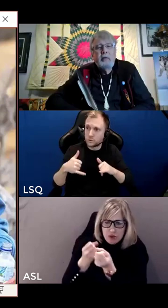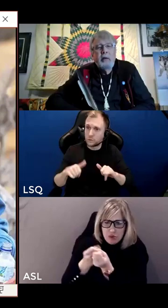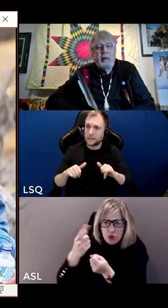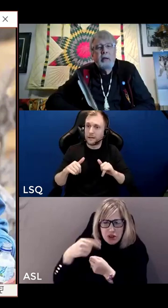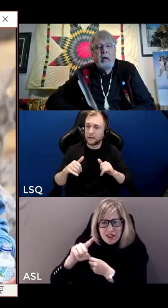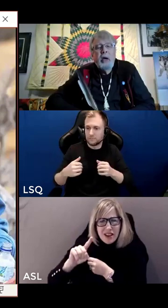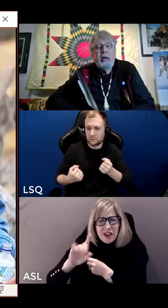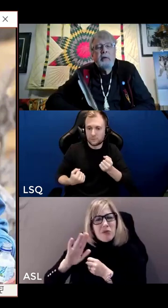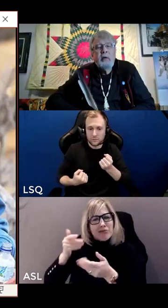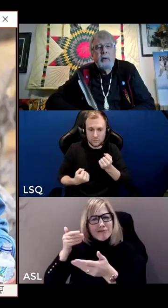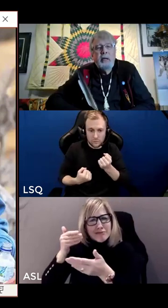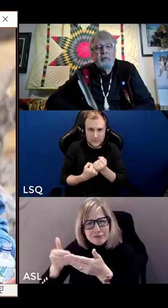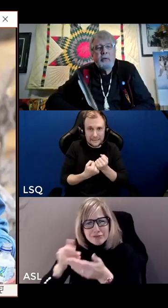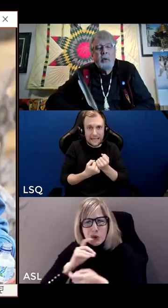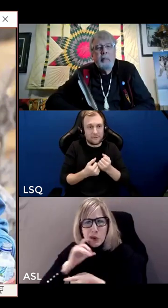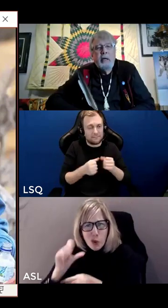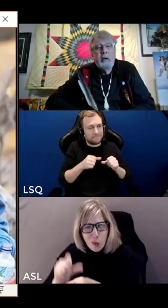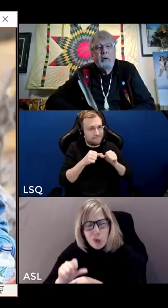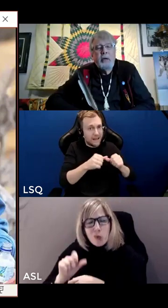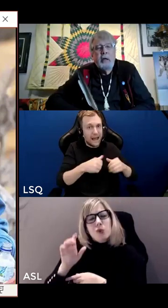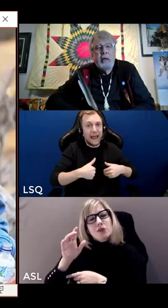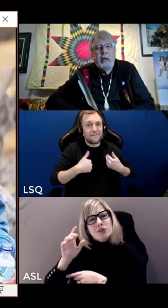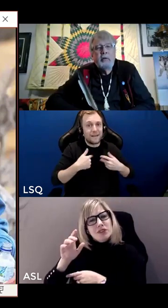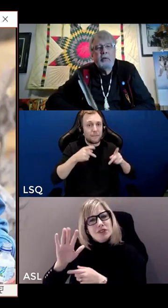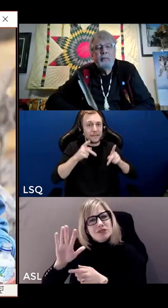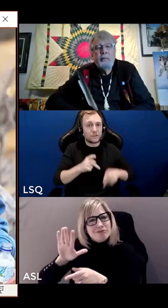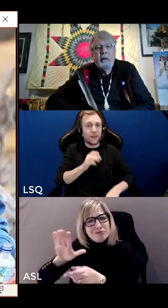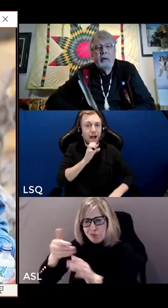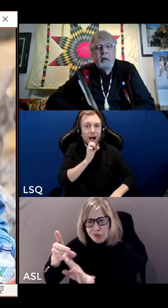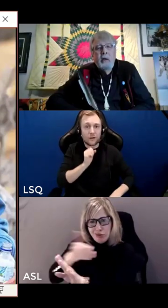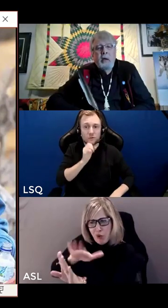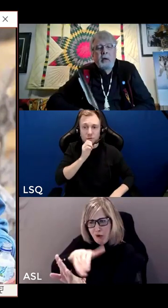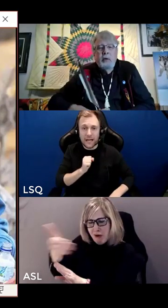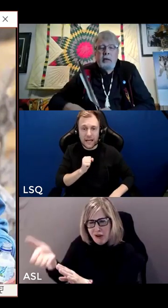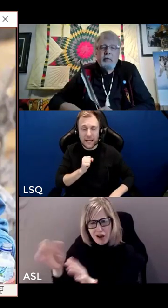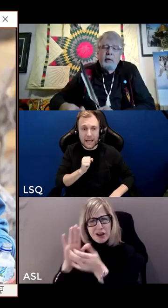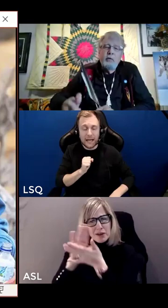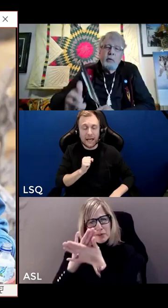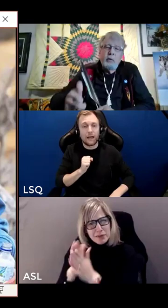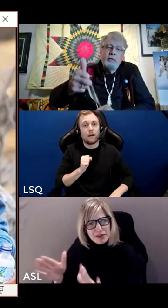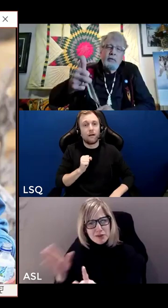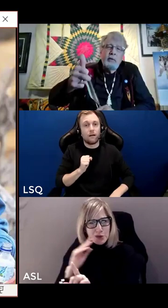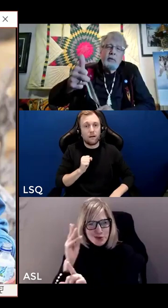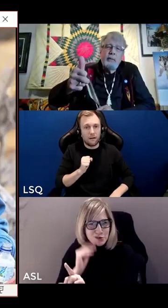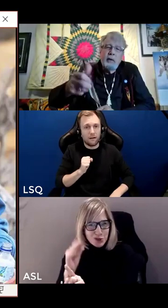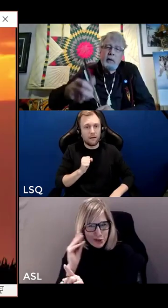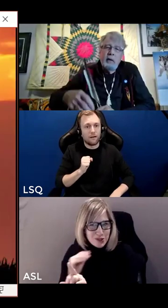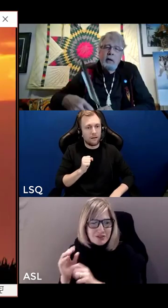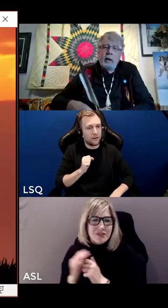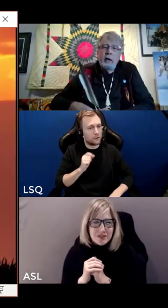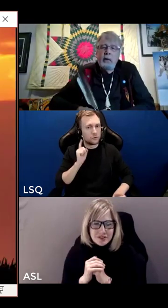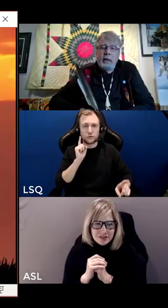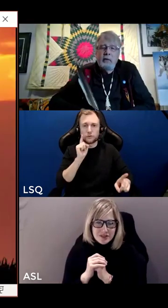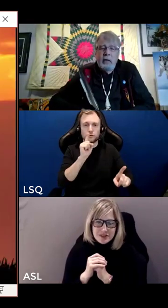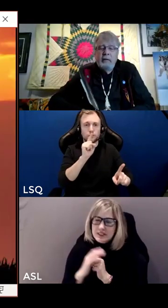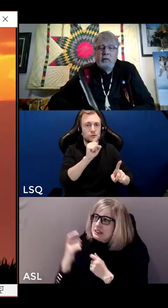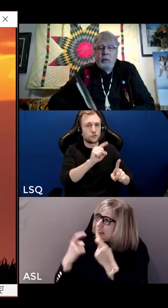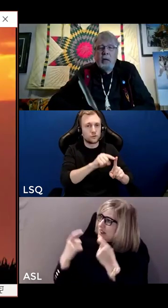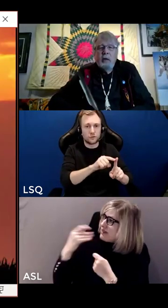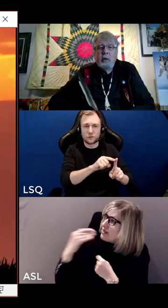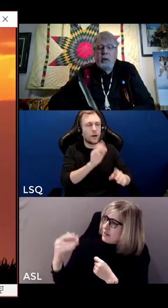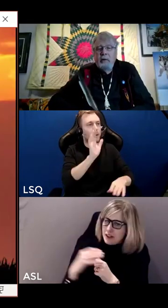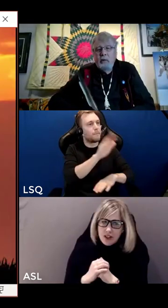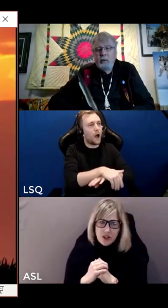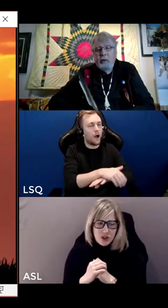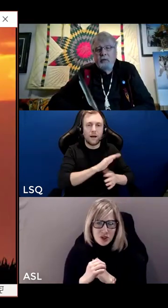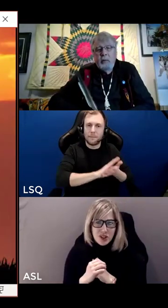their days that they might live in peace for the remainder of their days for these gifts we're grateful and we give thanks